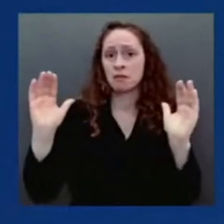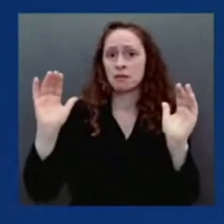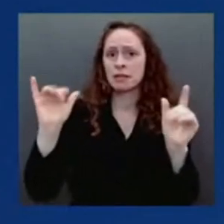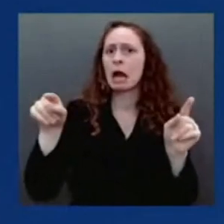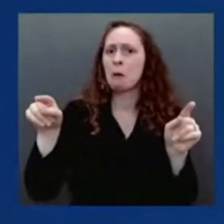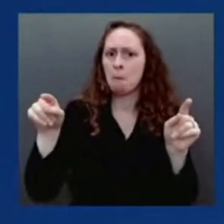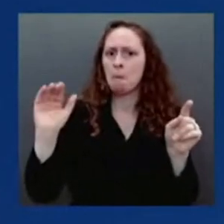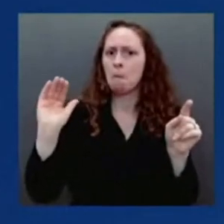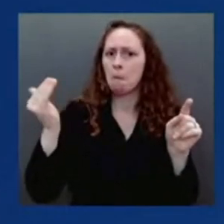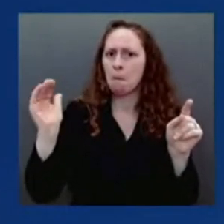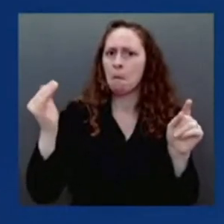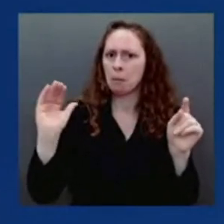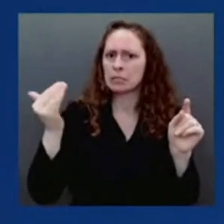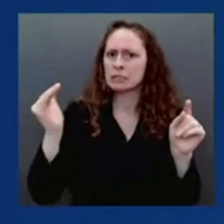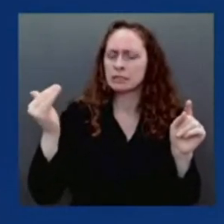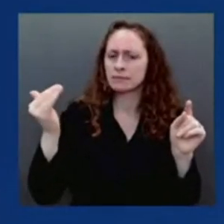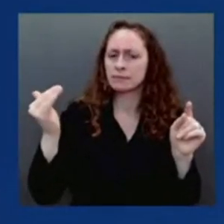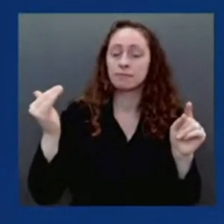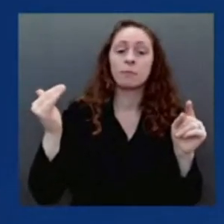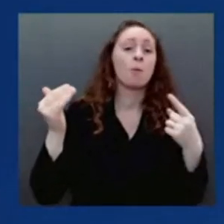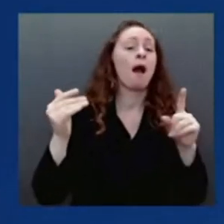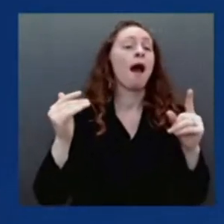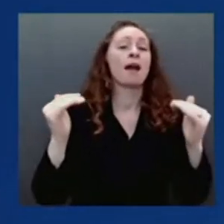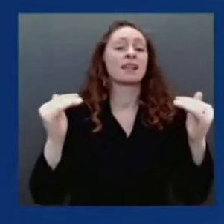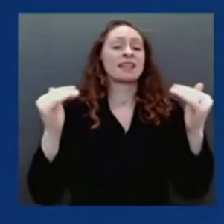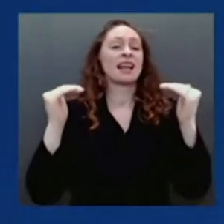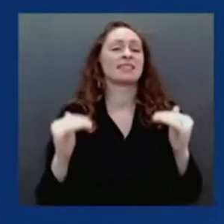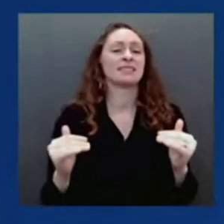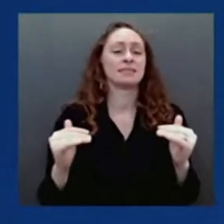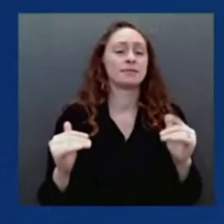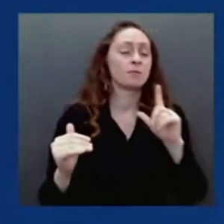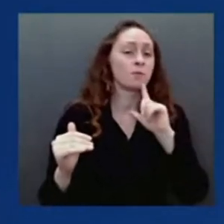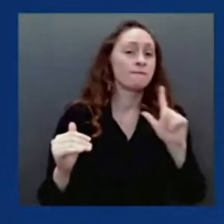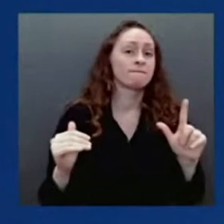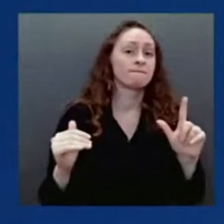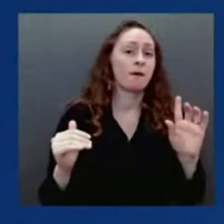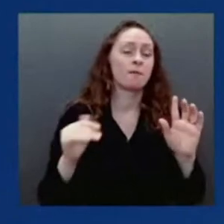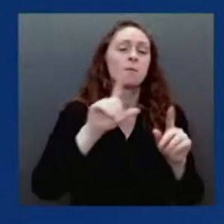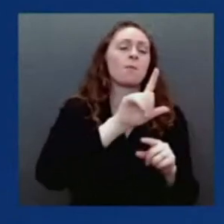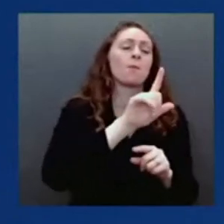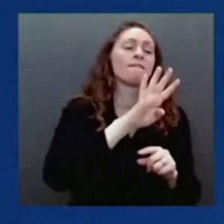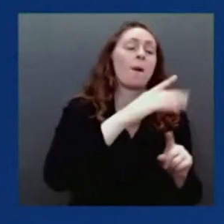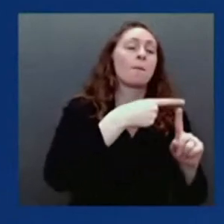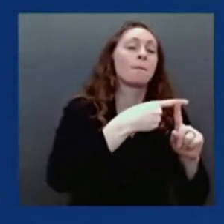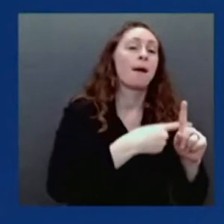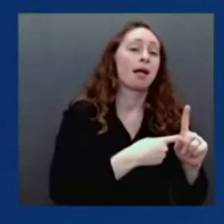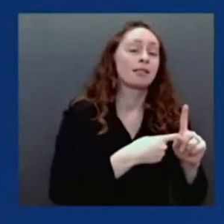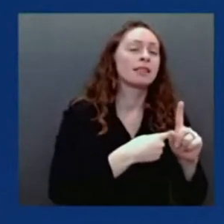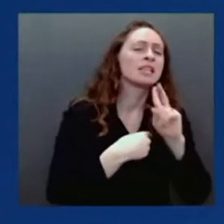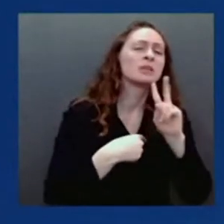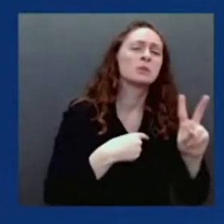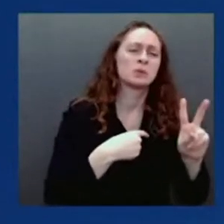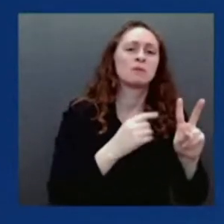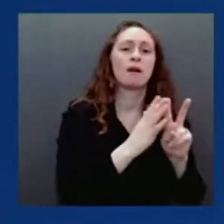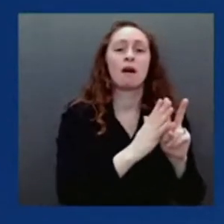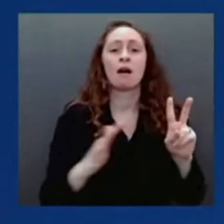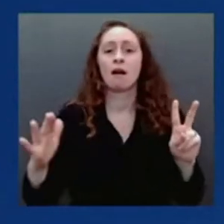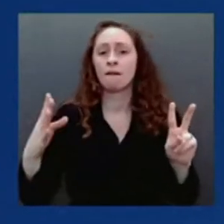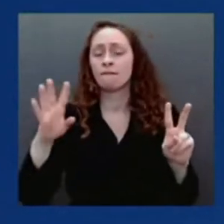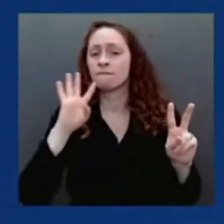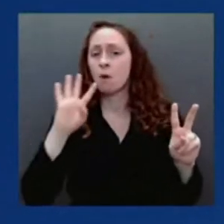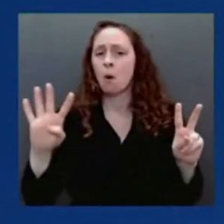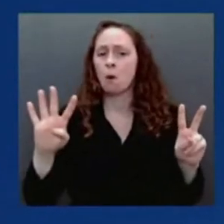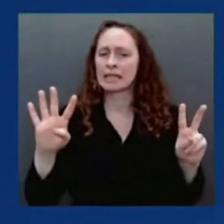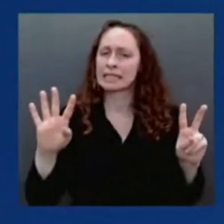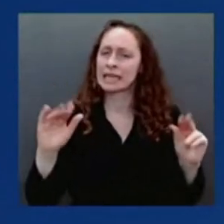months to four years, did not yet reach the level of non-inferiority. So the studies are continued. It looks